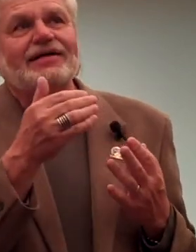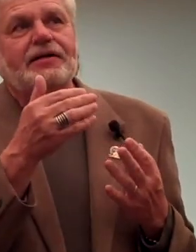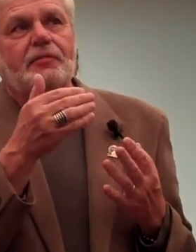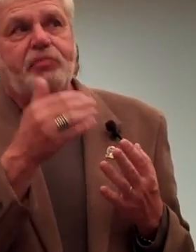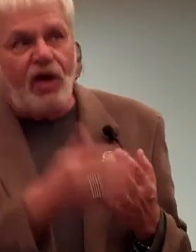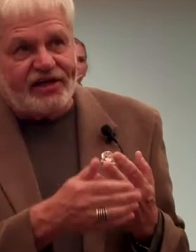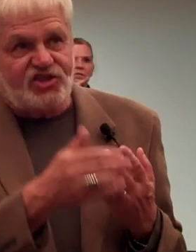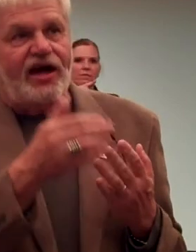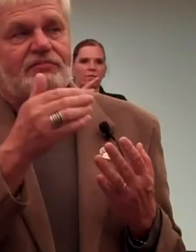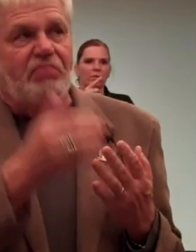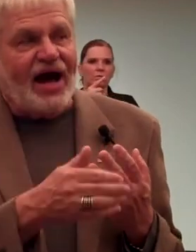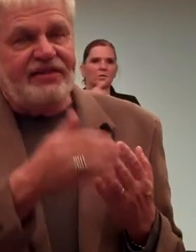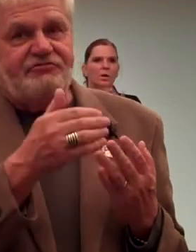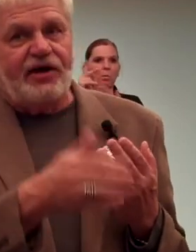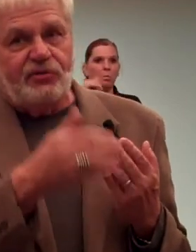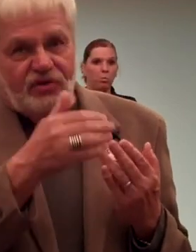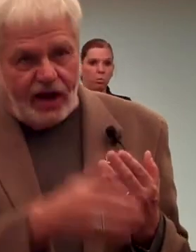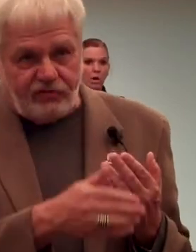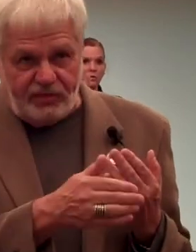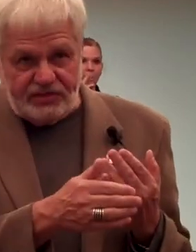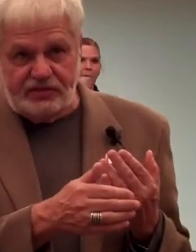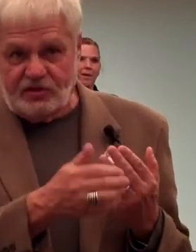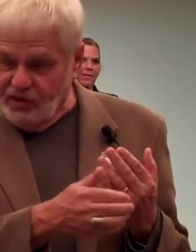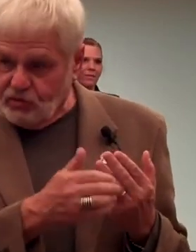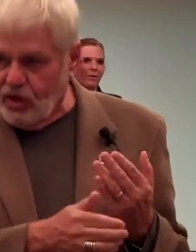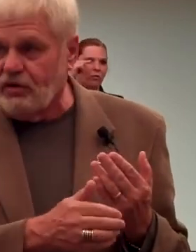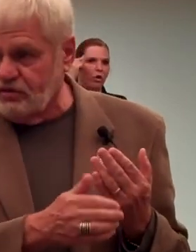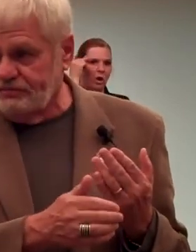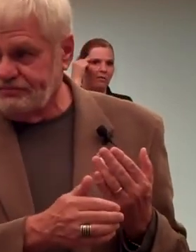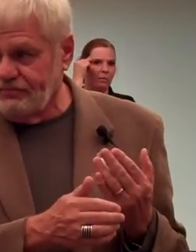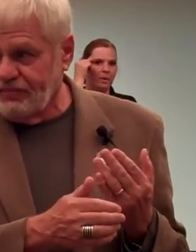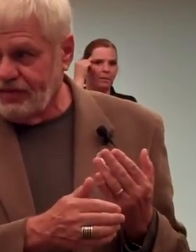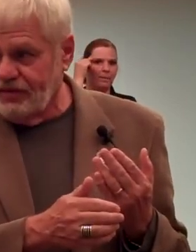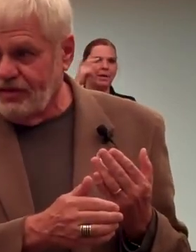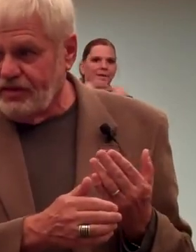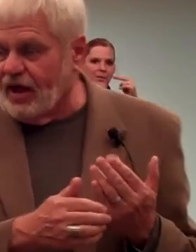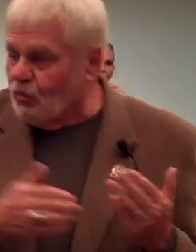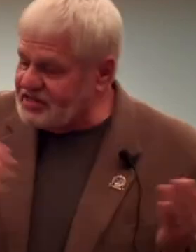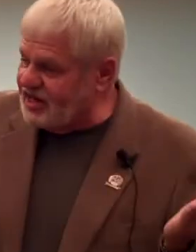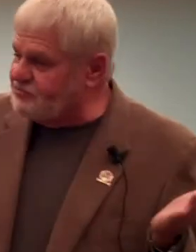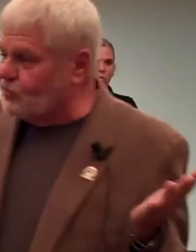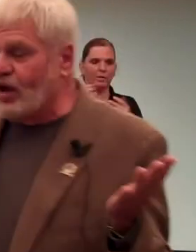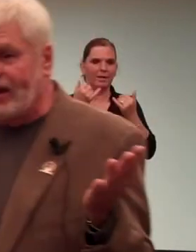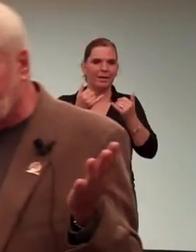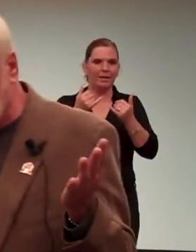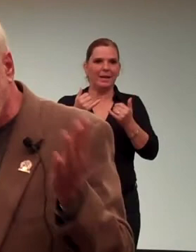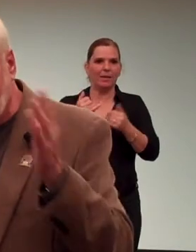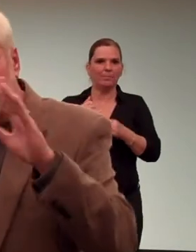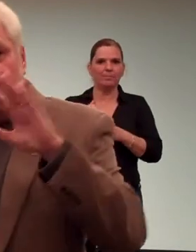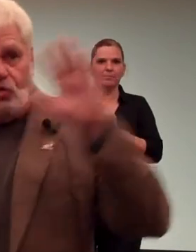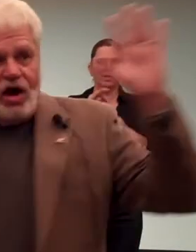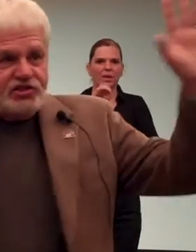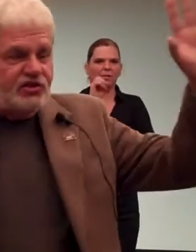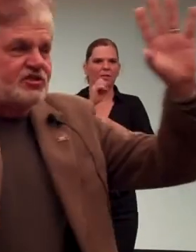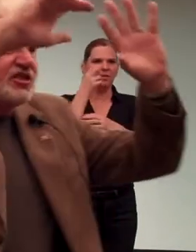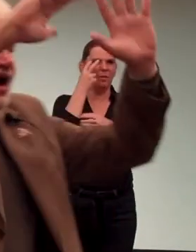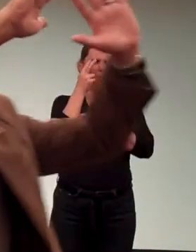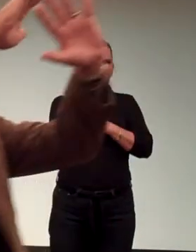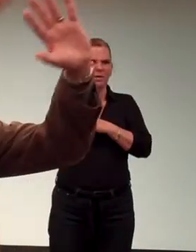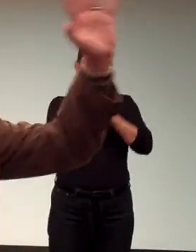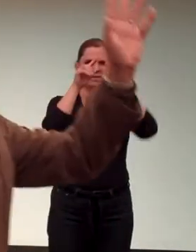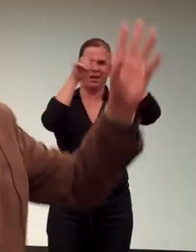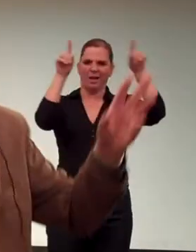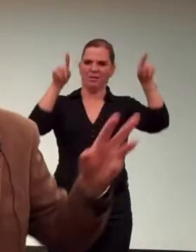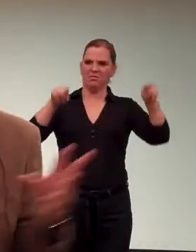project by the federal government to build a road. Now, we take for granted. If you ever watch those